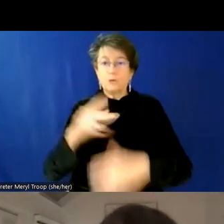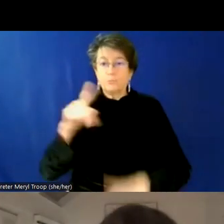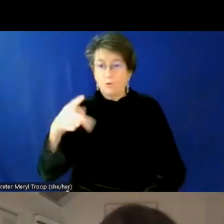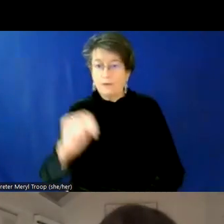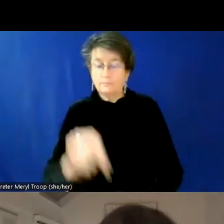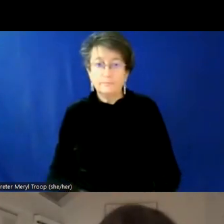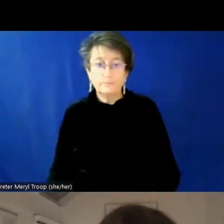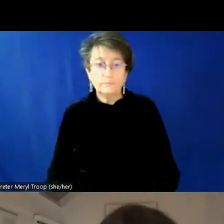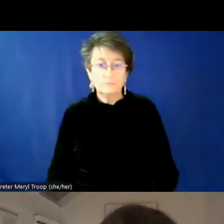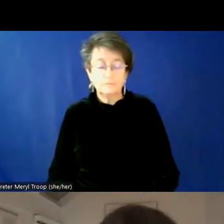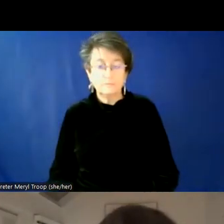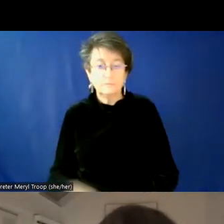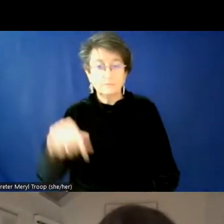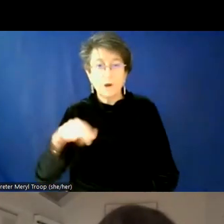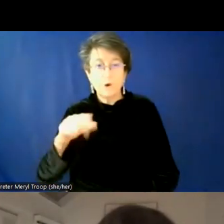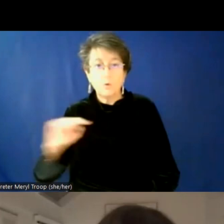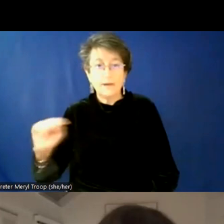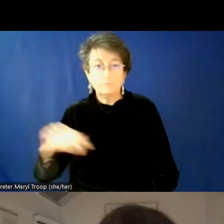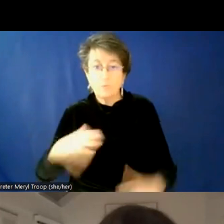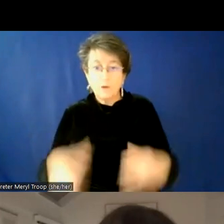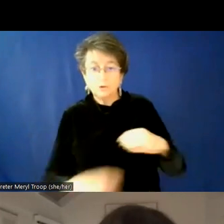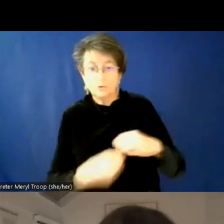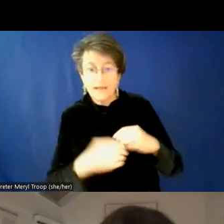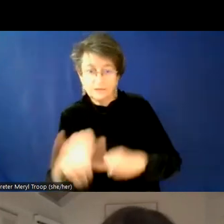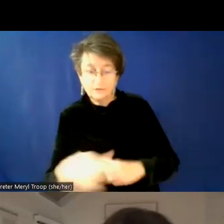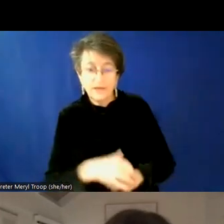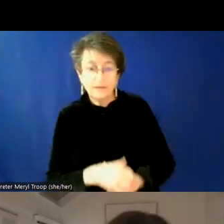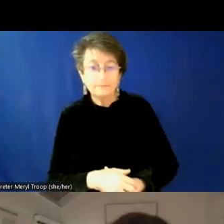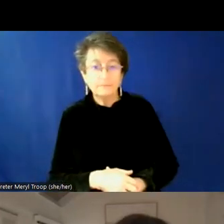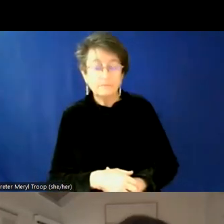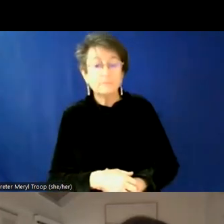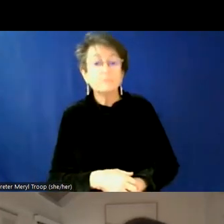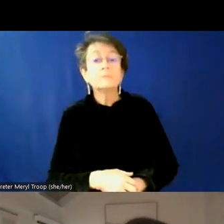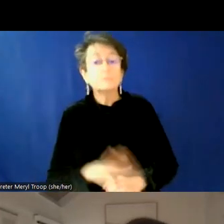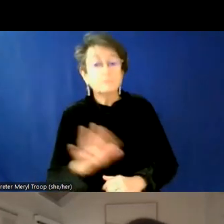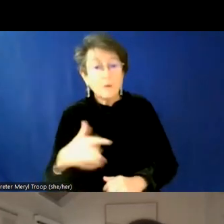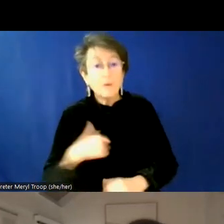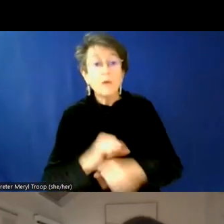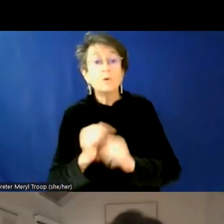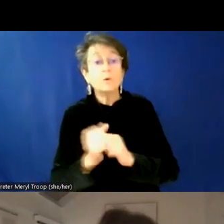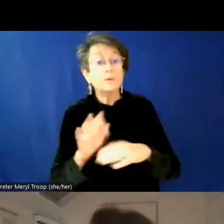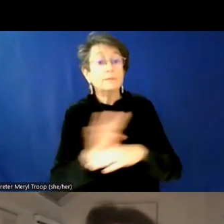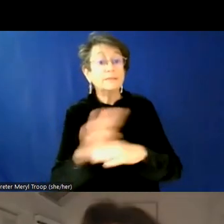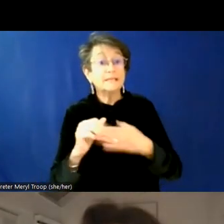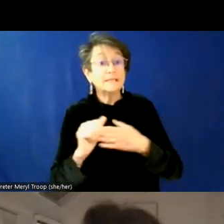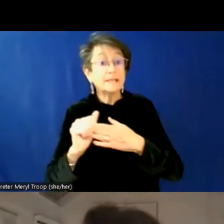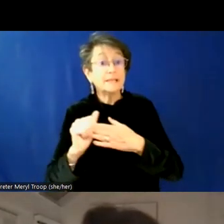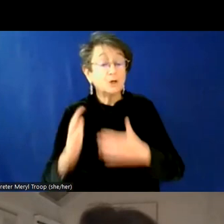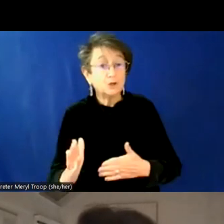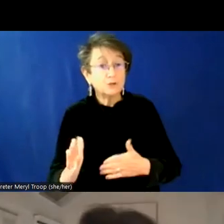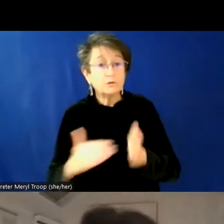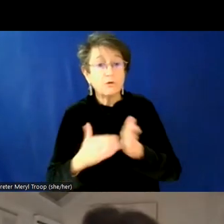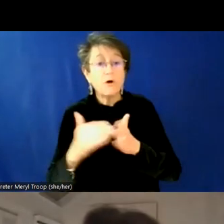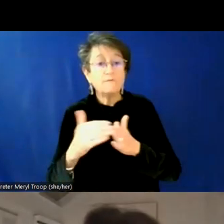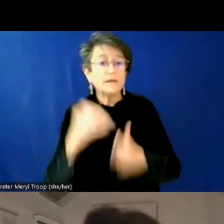If, if I could just add to that, um, you know, I think when I work with business leaders, they're oftentimes looking for like